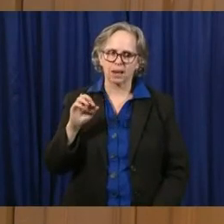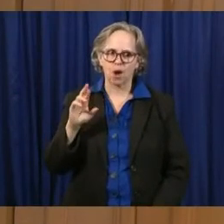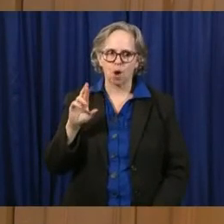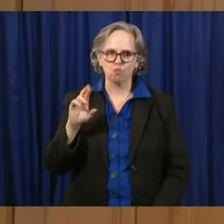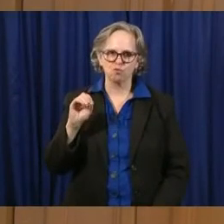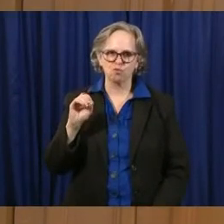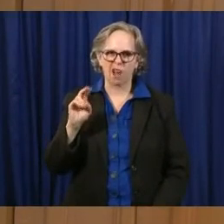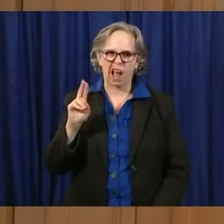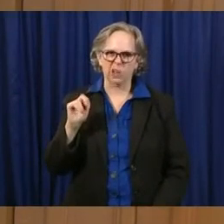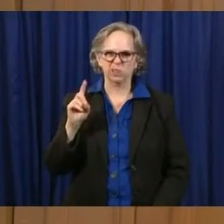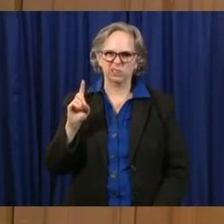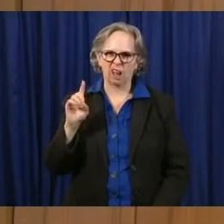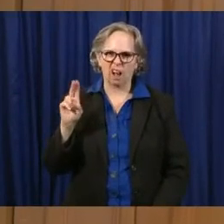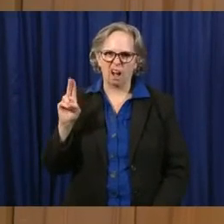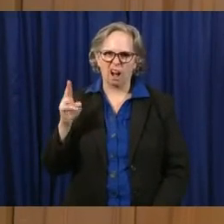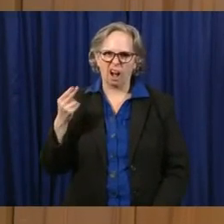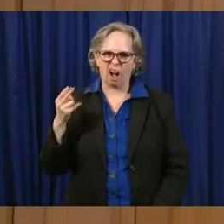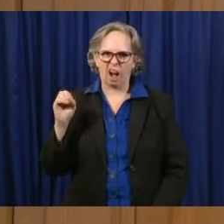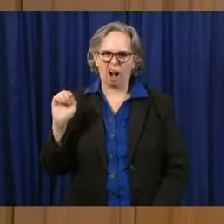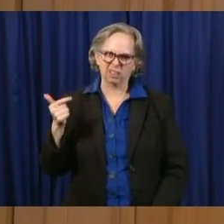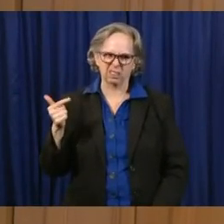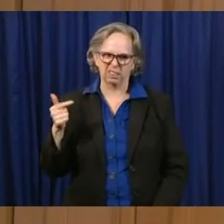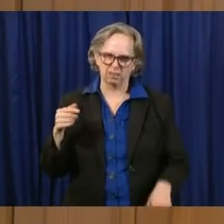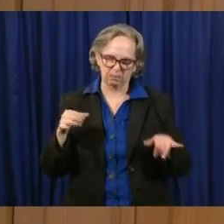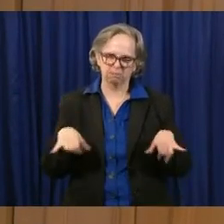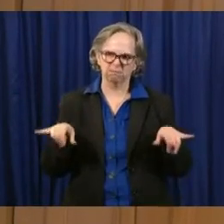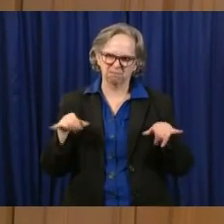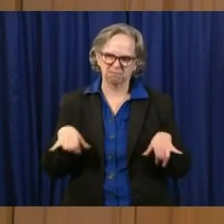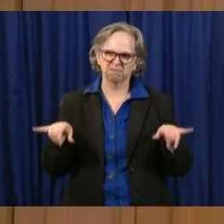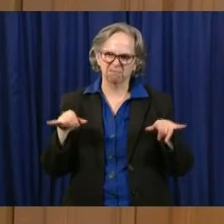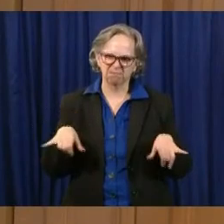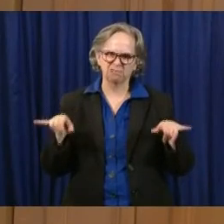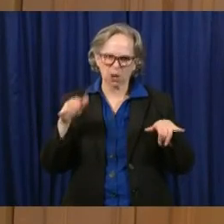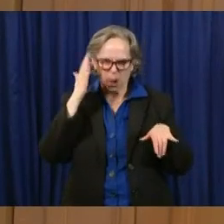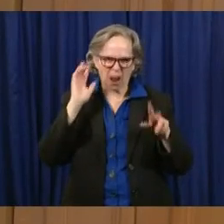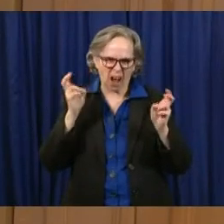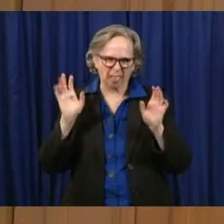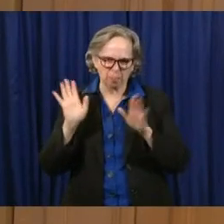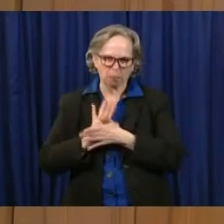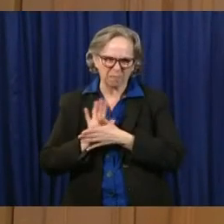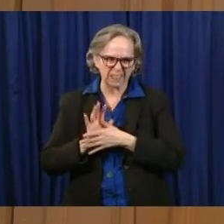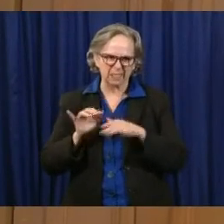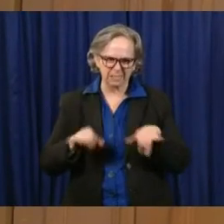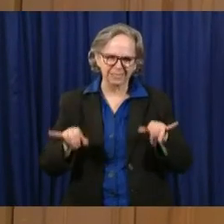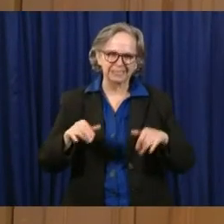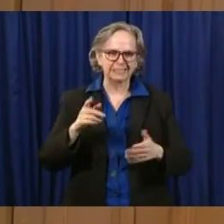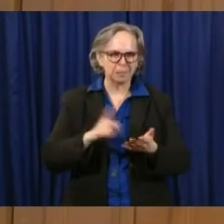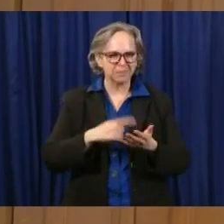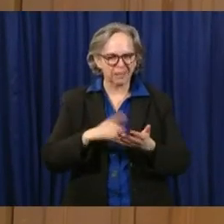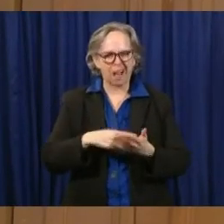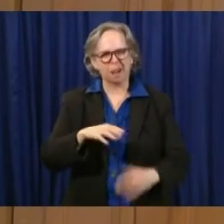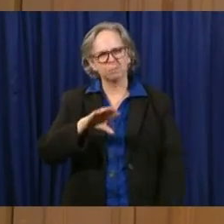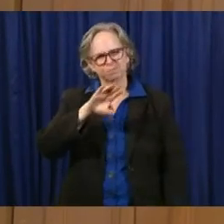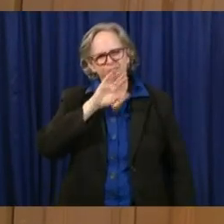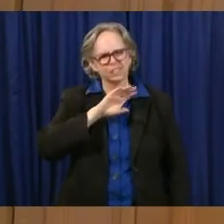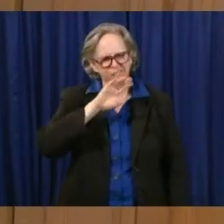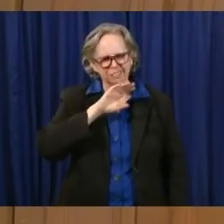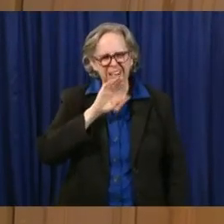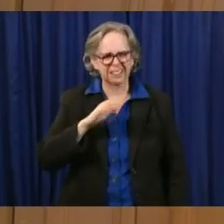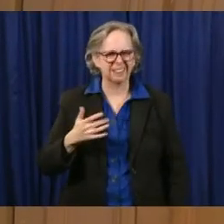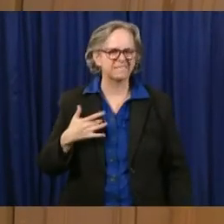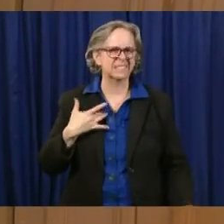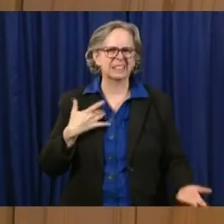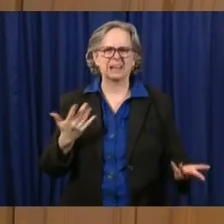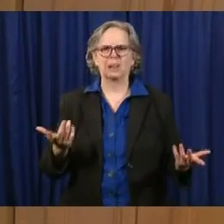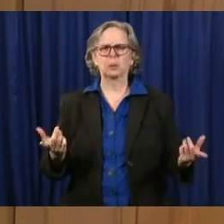myself even, of some of the frustrations at times, the not knowing, the tolerance